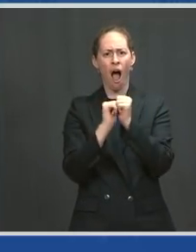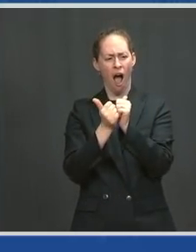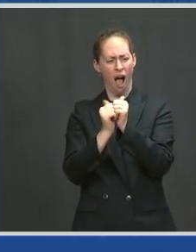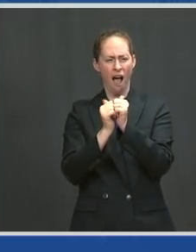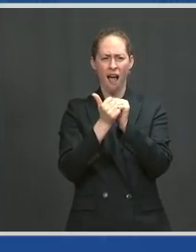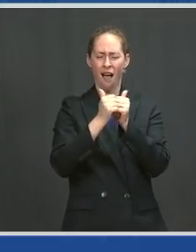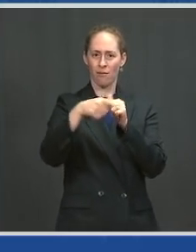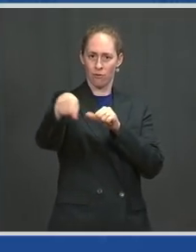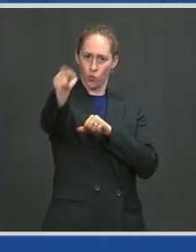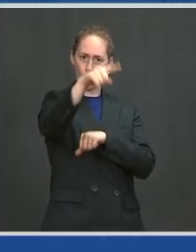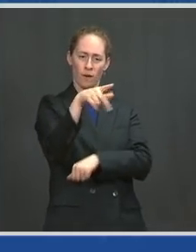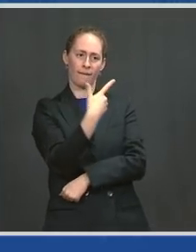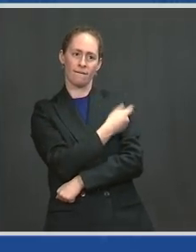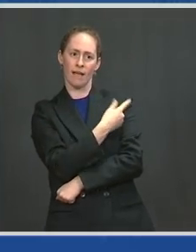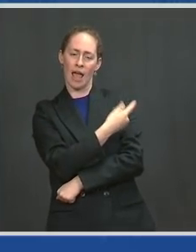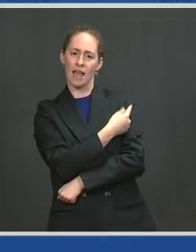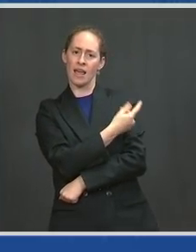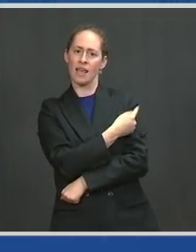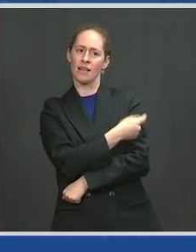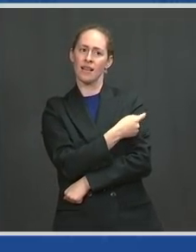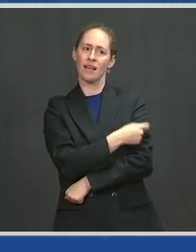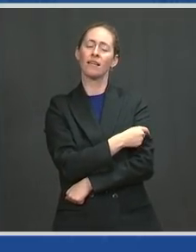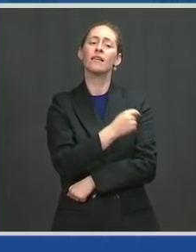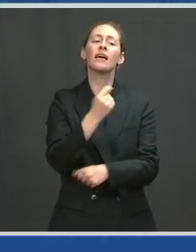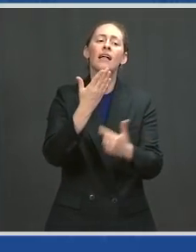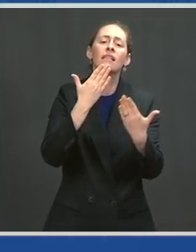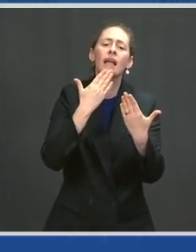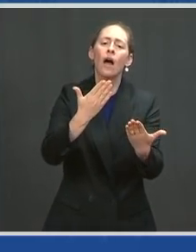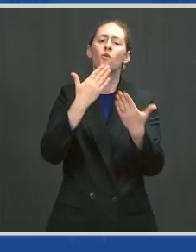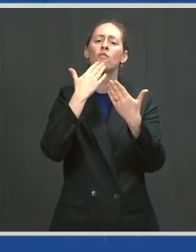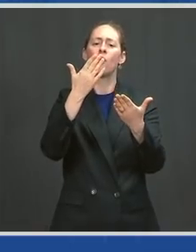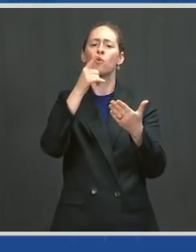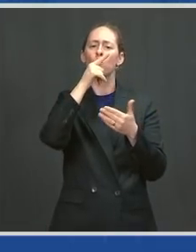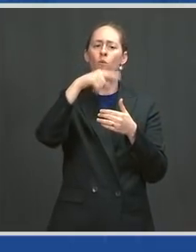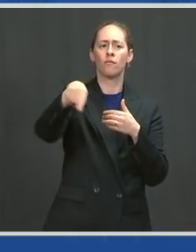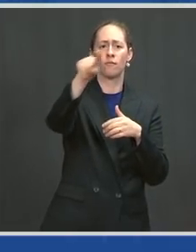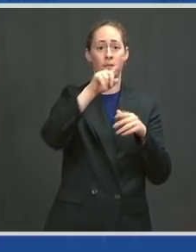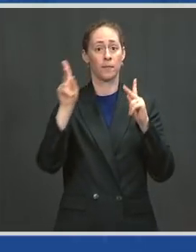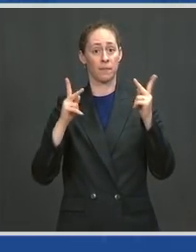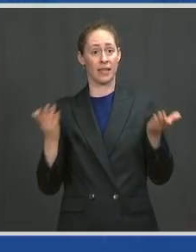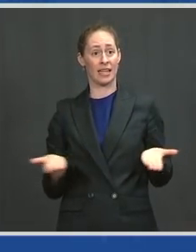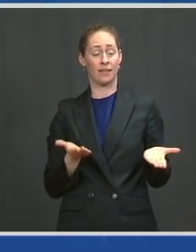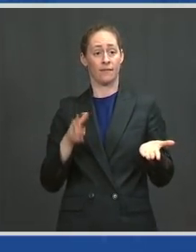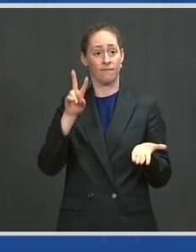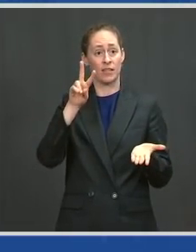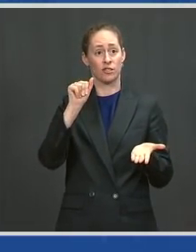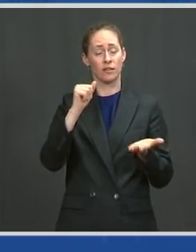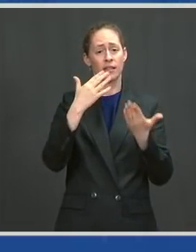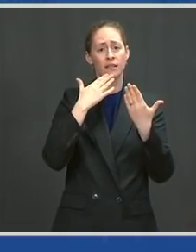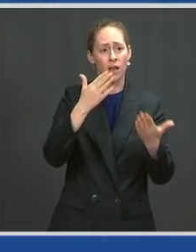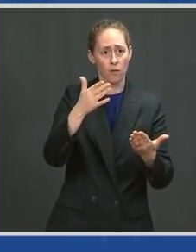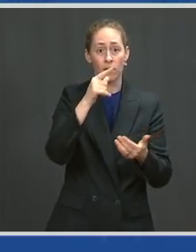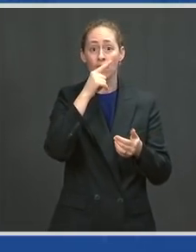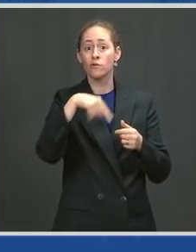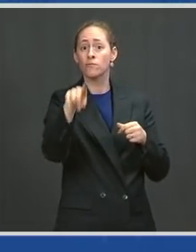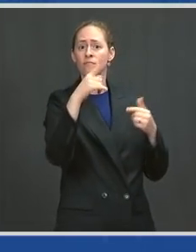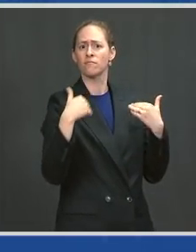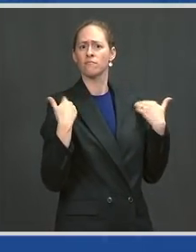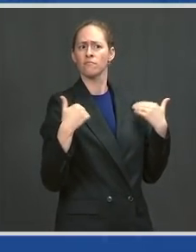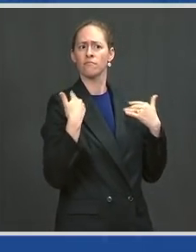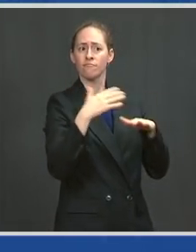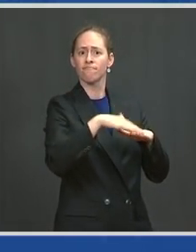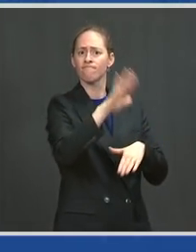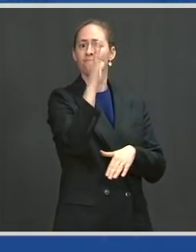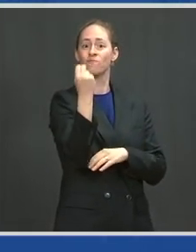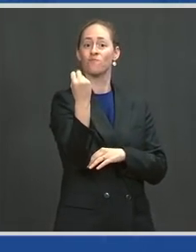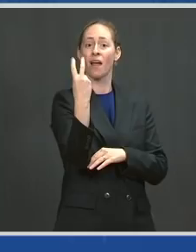grateful to every Virginian, including those 12 and older, who have done the right thing and gotten the